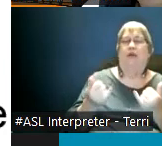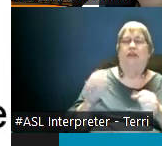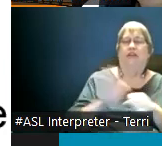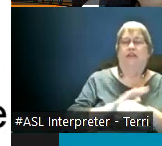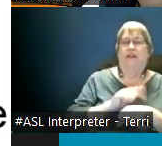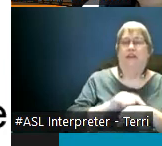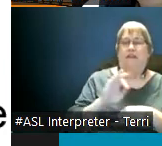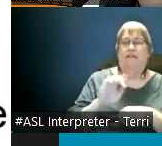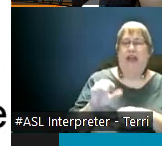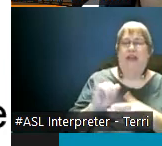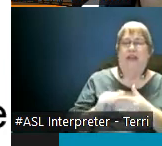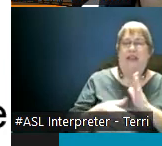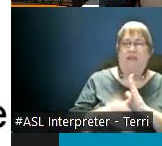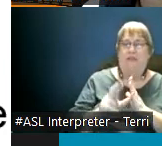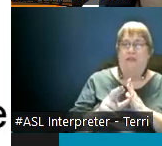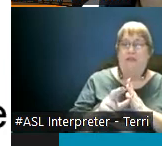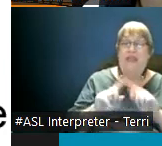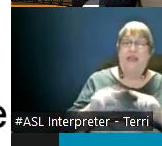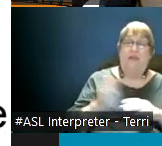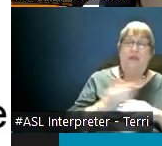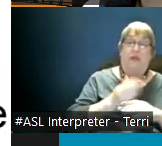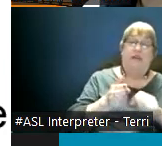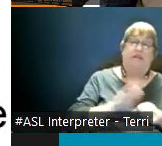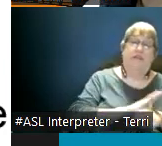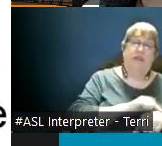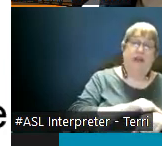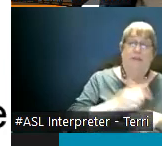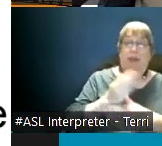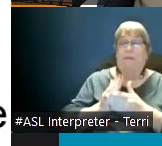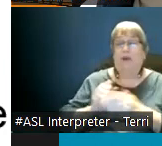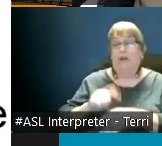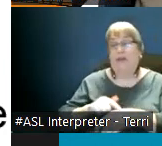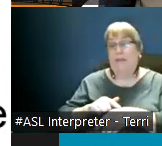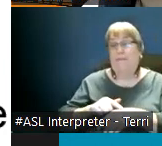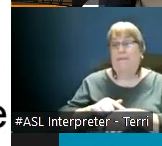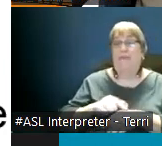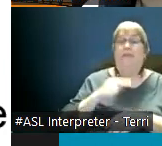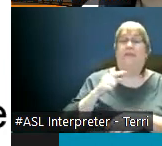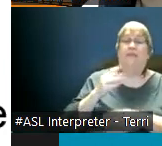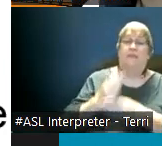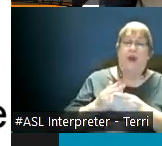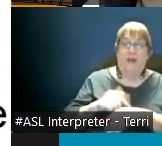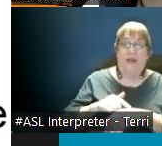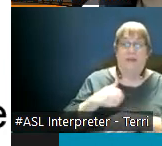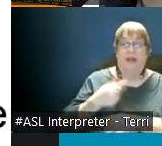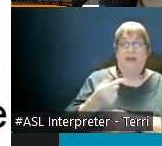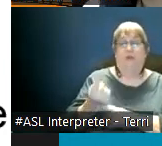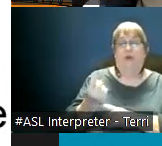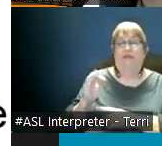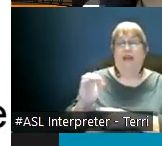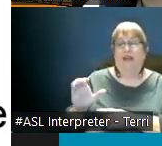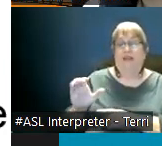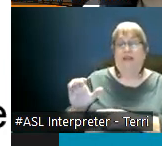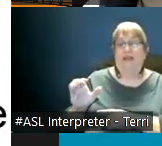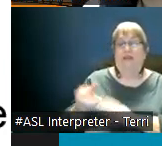difference for between part-time and full-time is that part-time faculty only have one faculty reviewer um you have two faculty reviewers